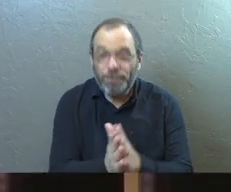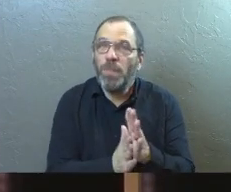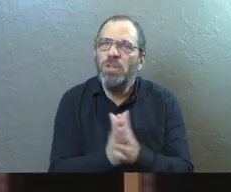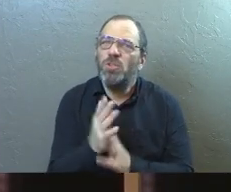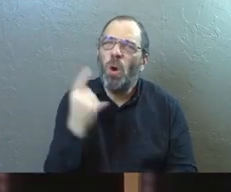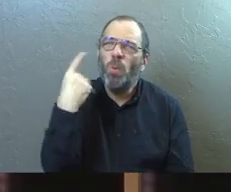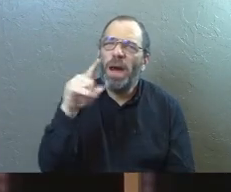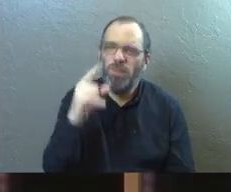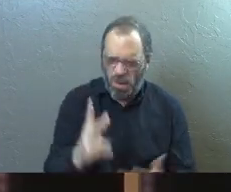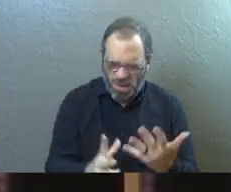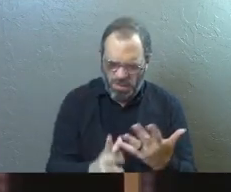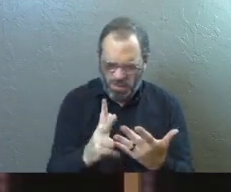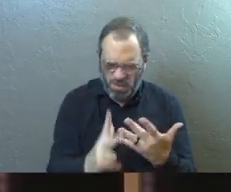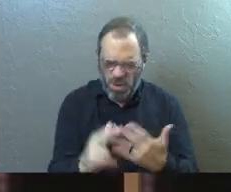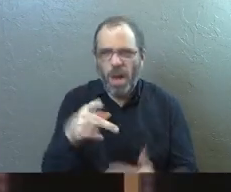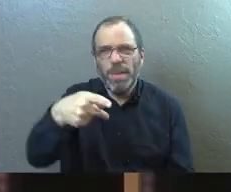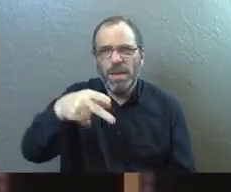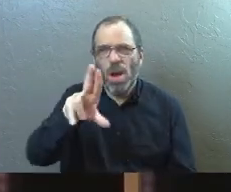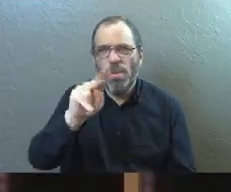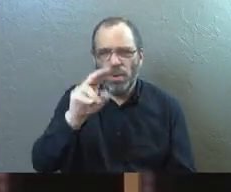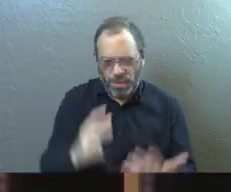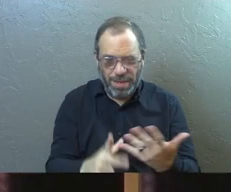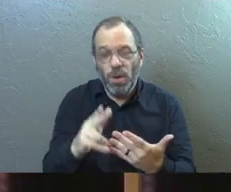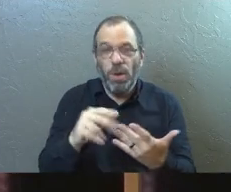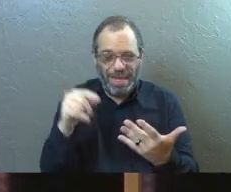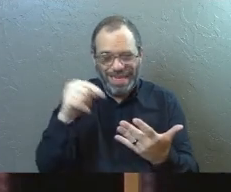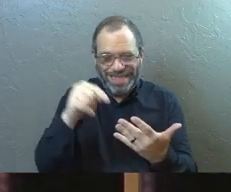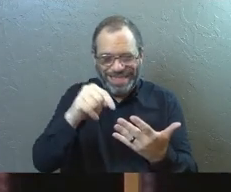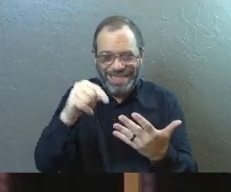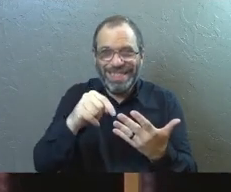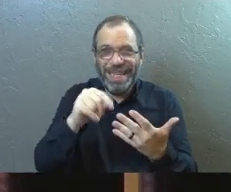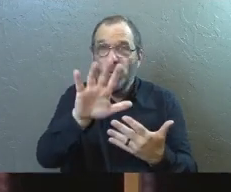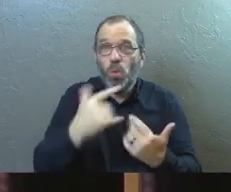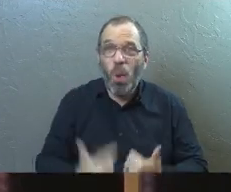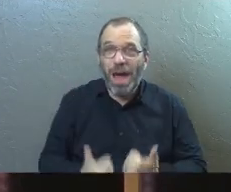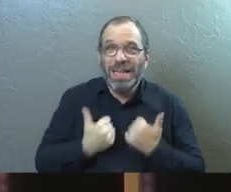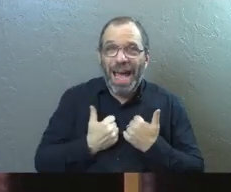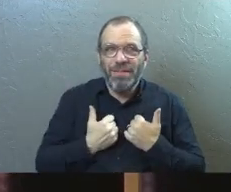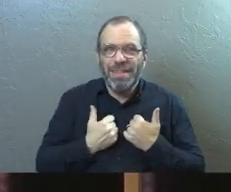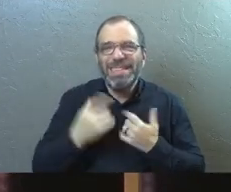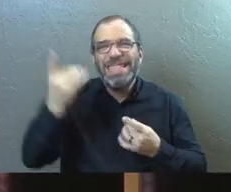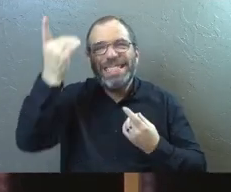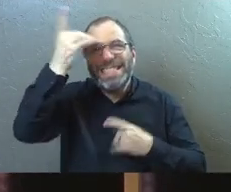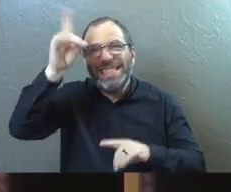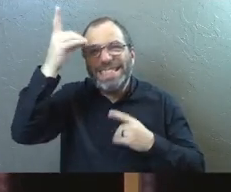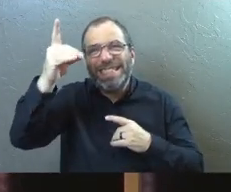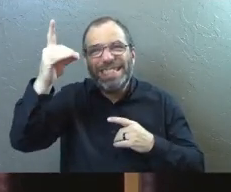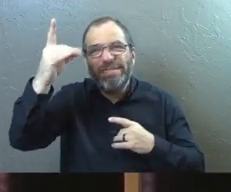So why do things need to be pruned? Because sometimes there is something in your life that is diseased.